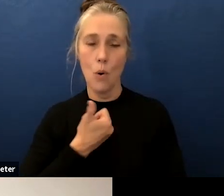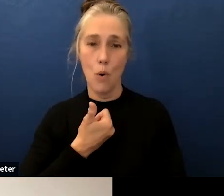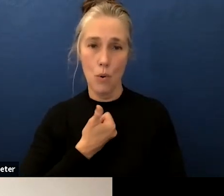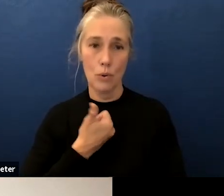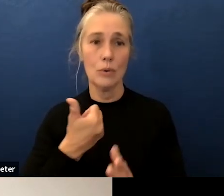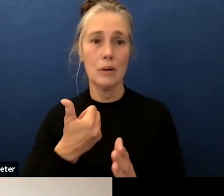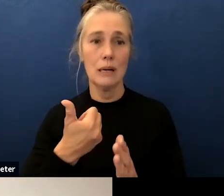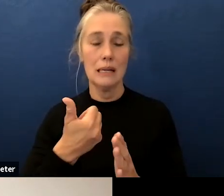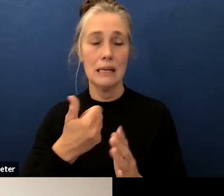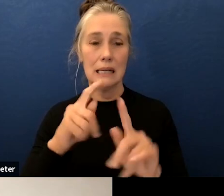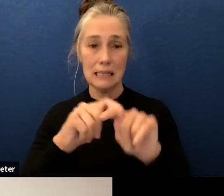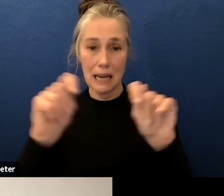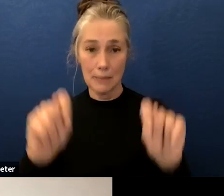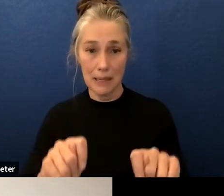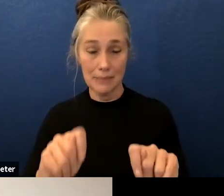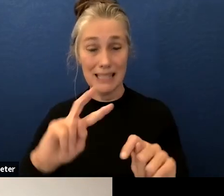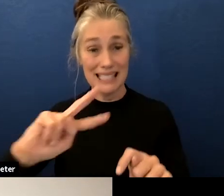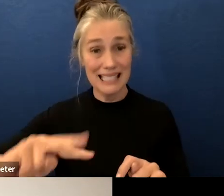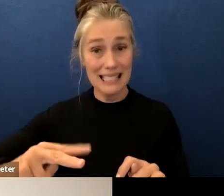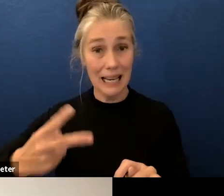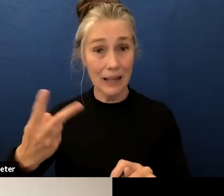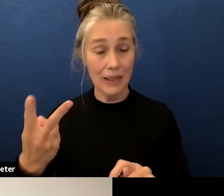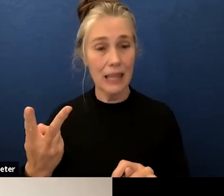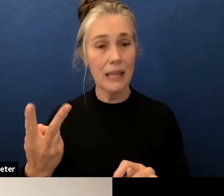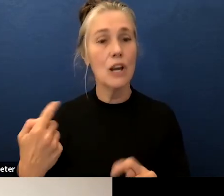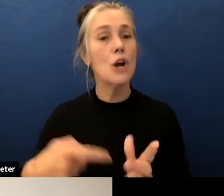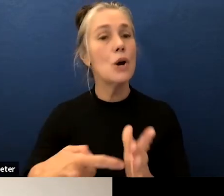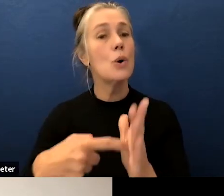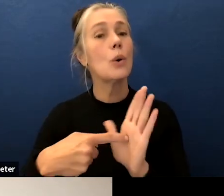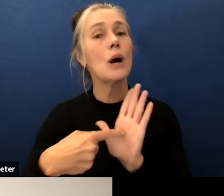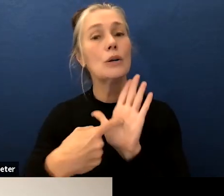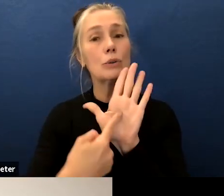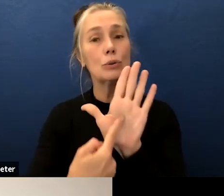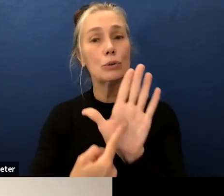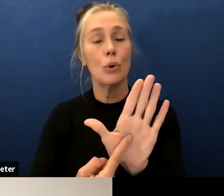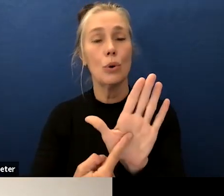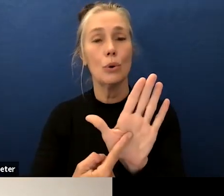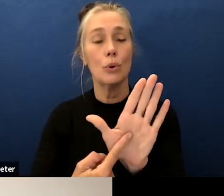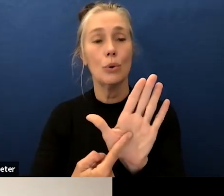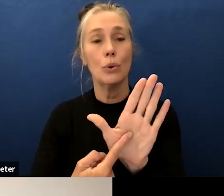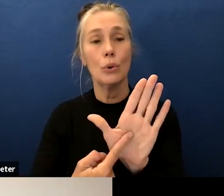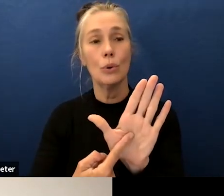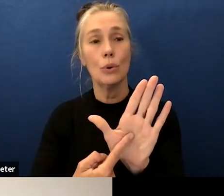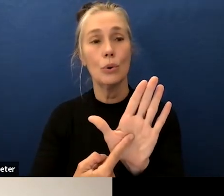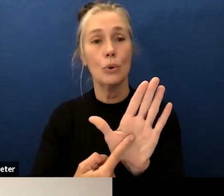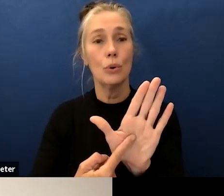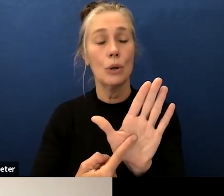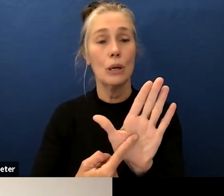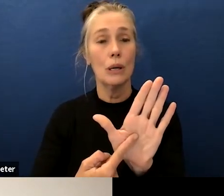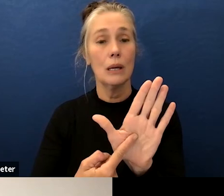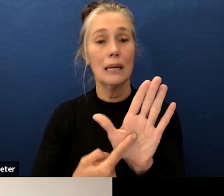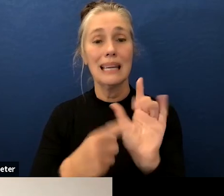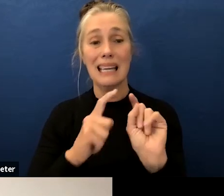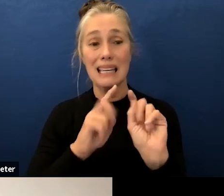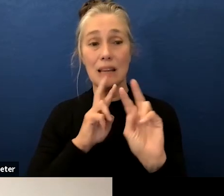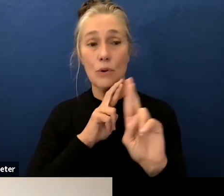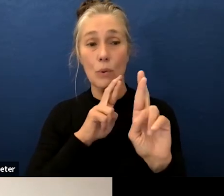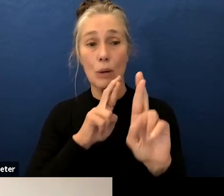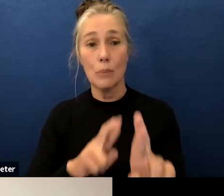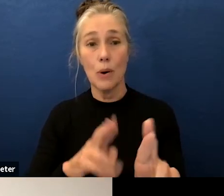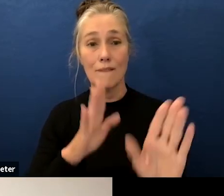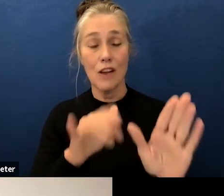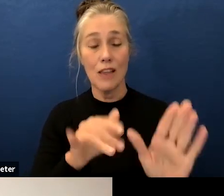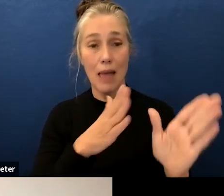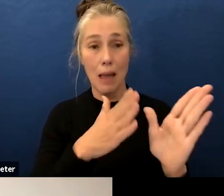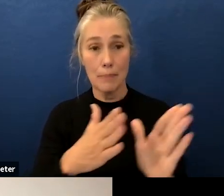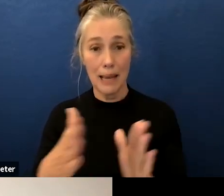important for you to know is board uh we are required to show you the give you a report on the plan and